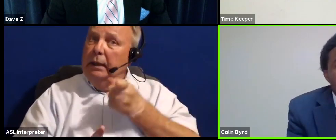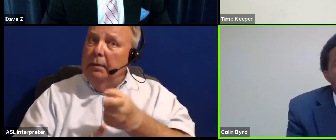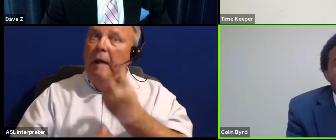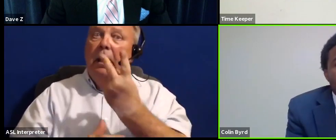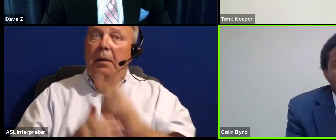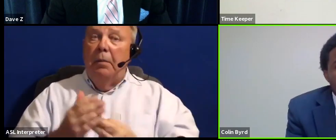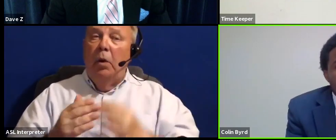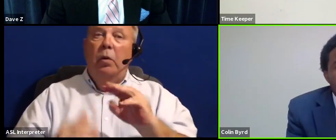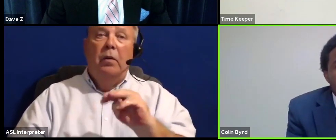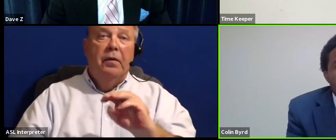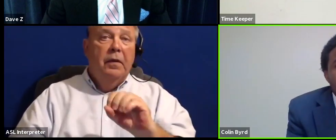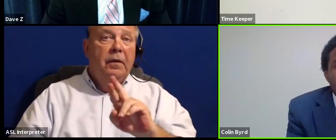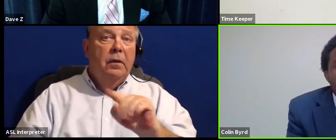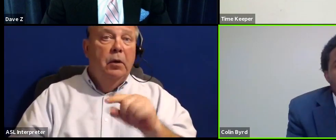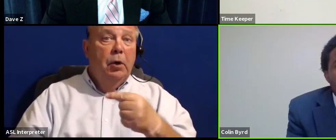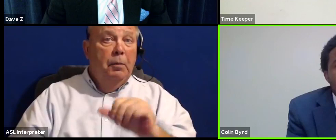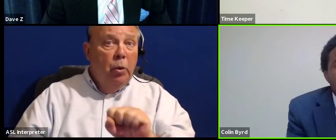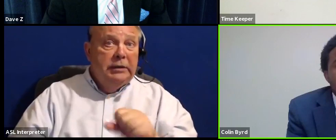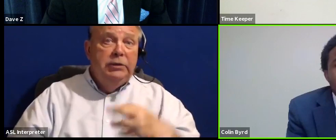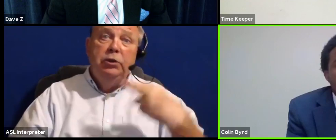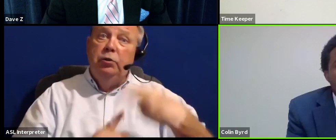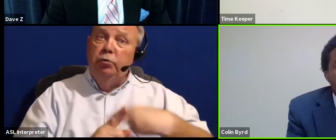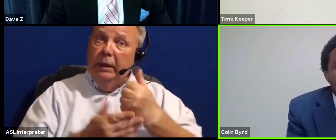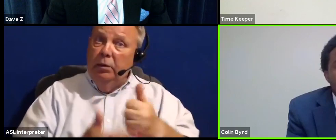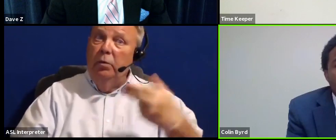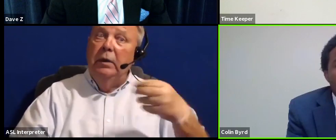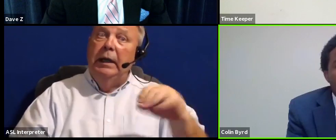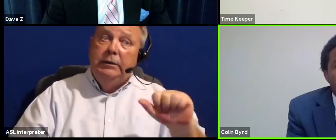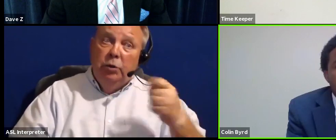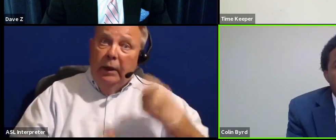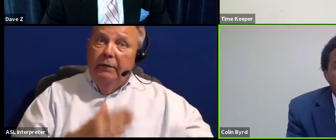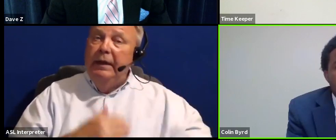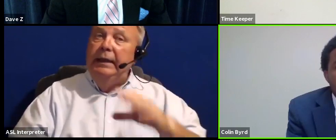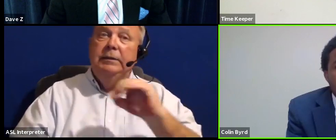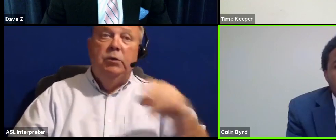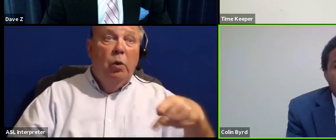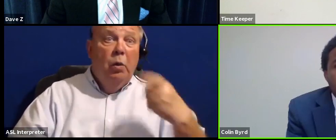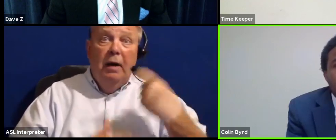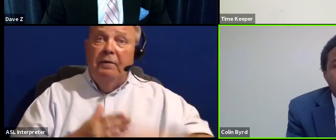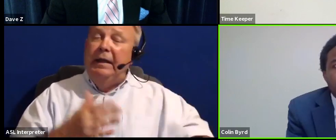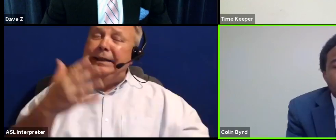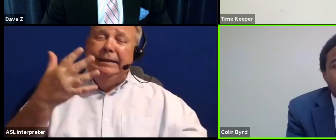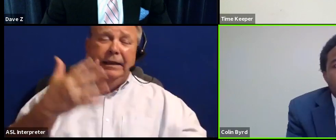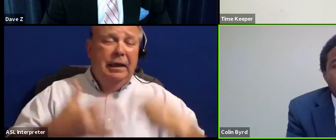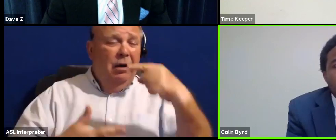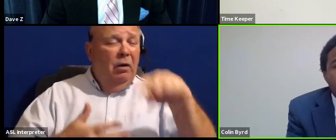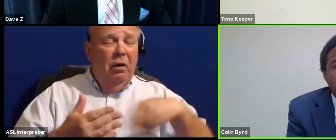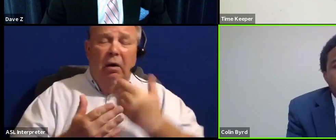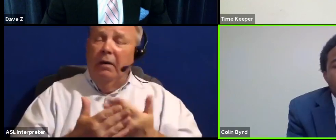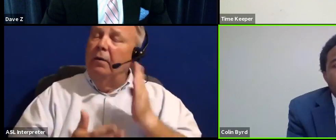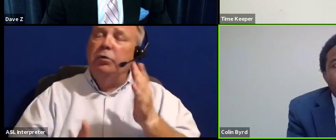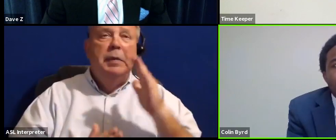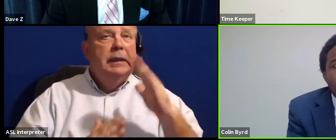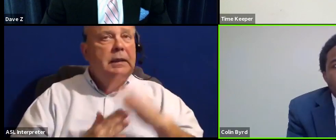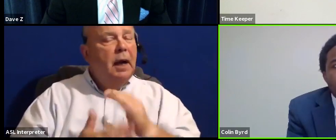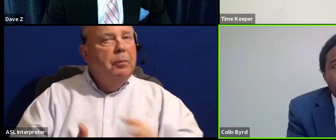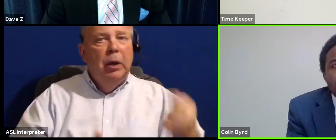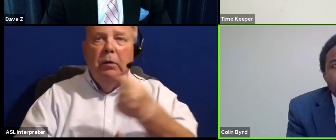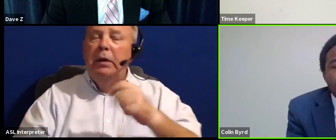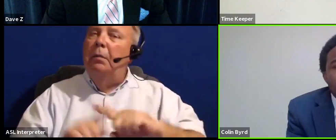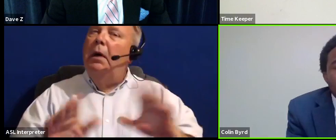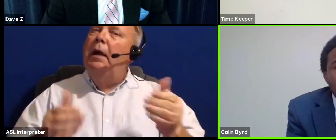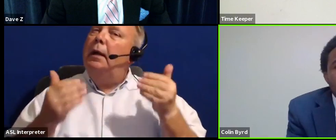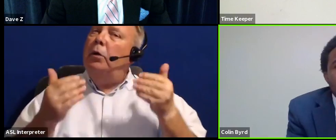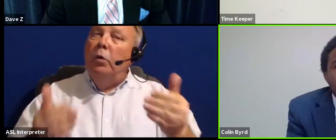mortgages, rental assistance, HOA fees, co-op fees, all of the above. Those have been top priorities, but going forward,